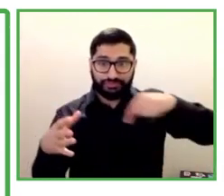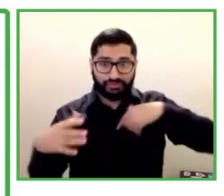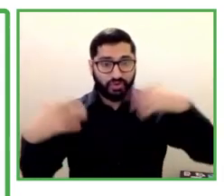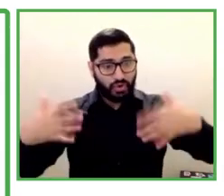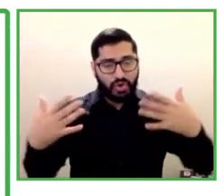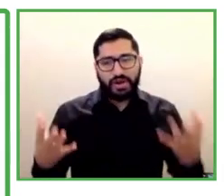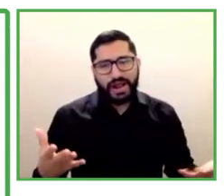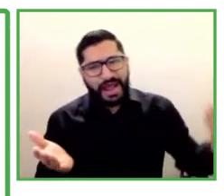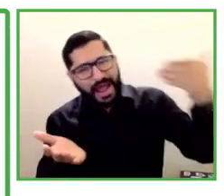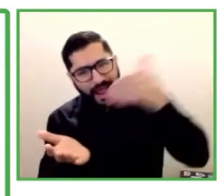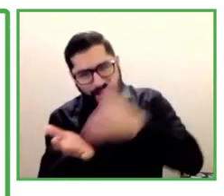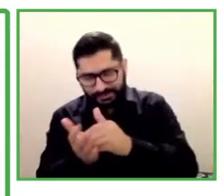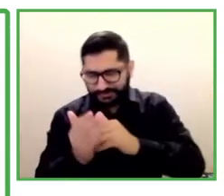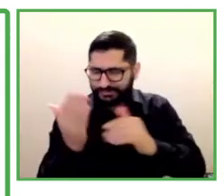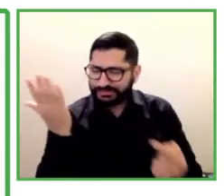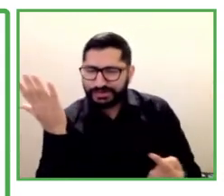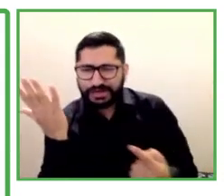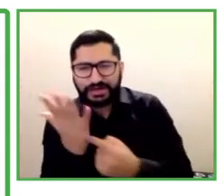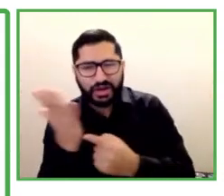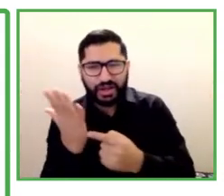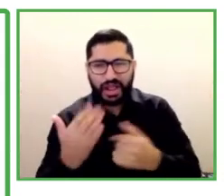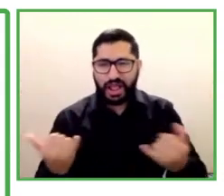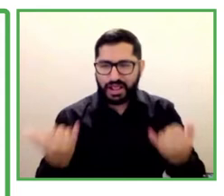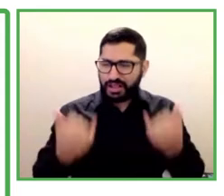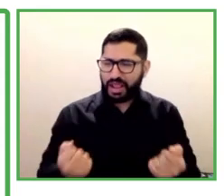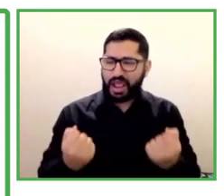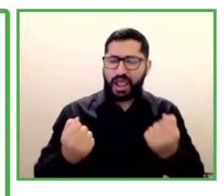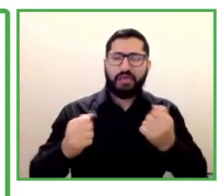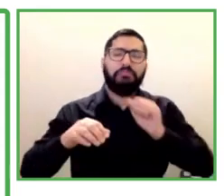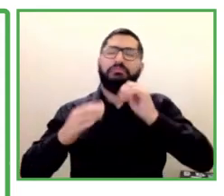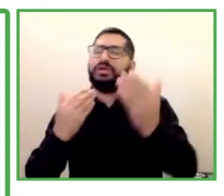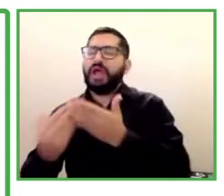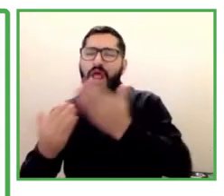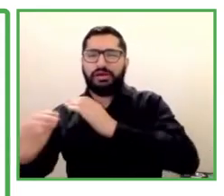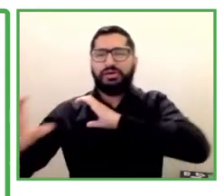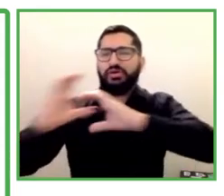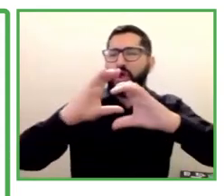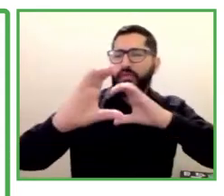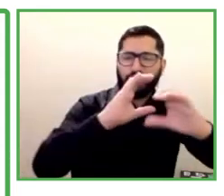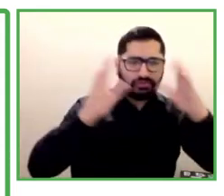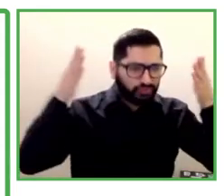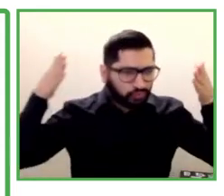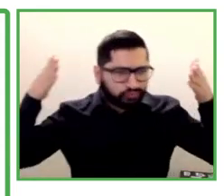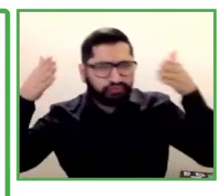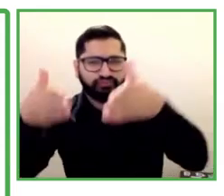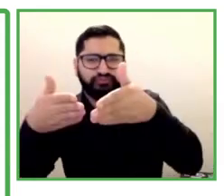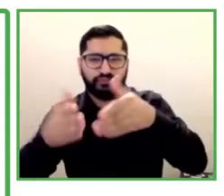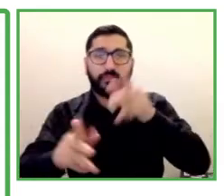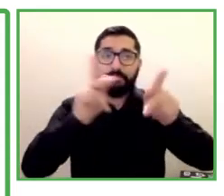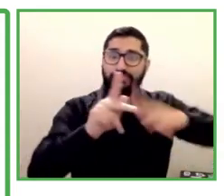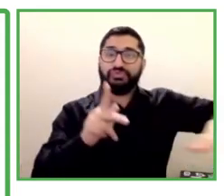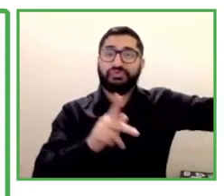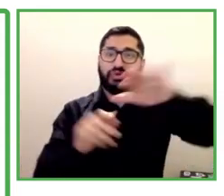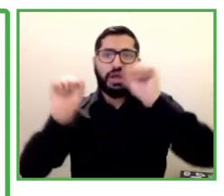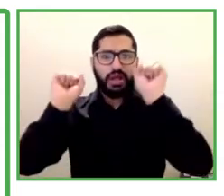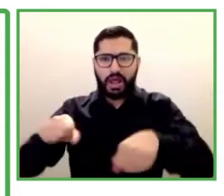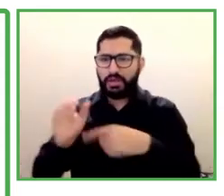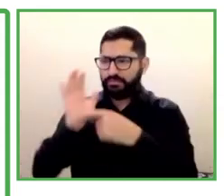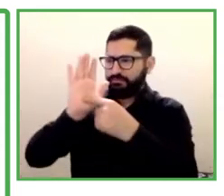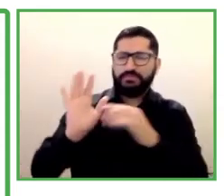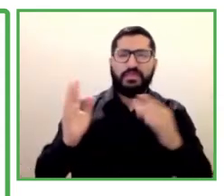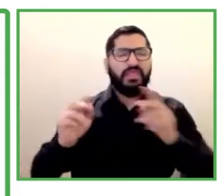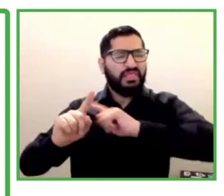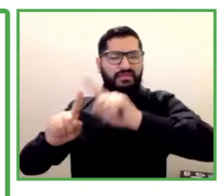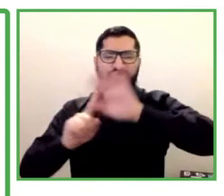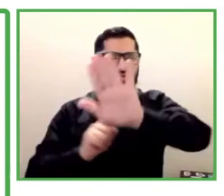We also had to introduce different remote working skills to the students and train them on the finer nuances of working from home,